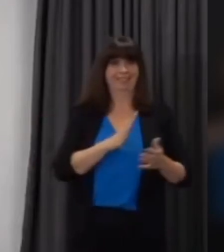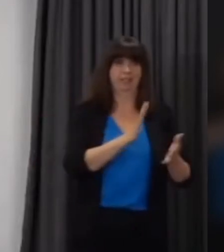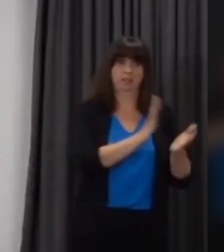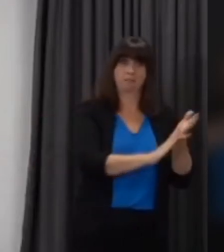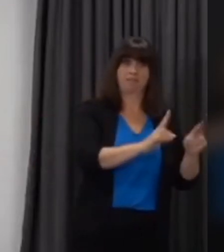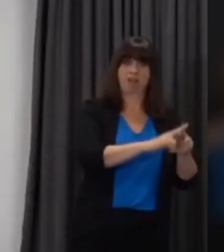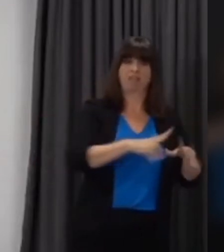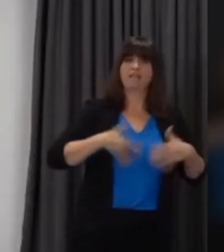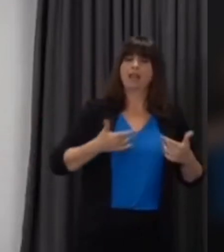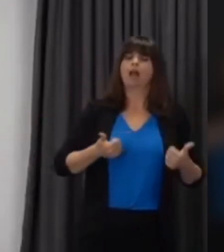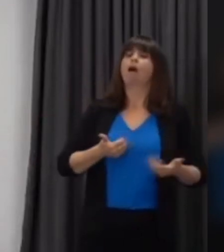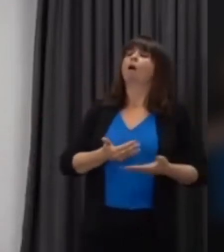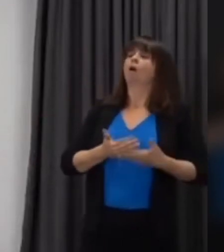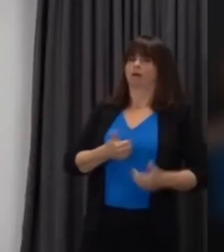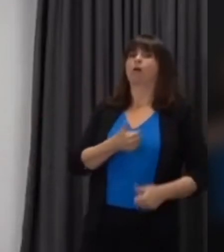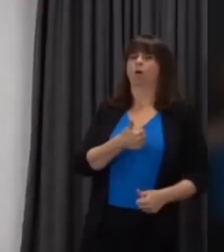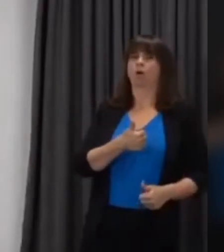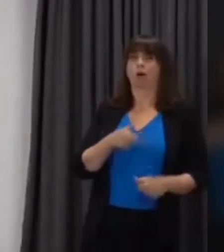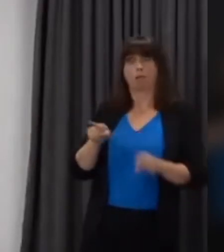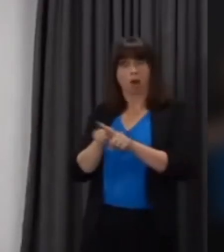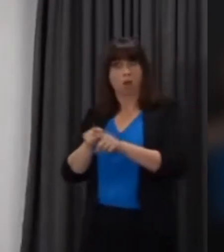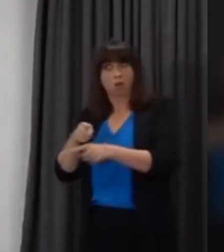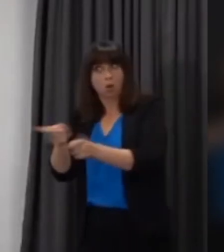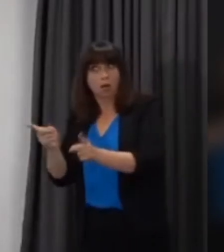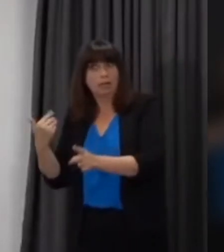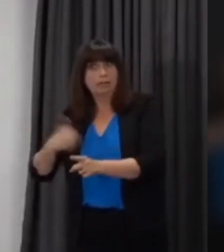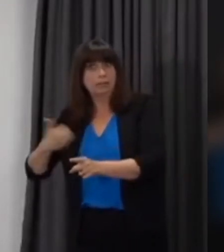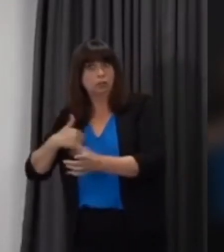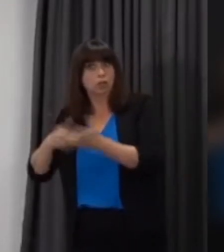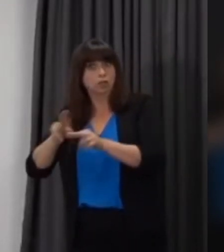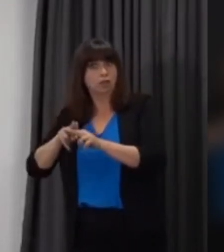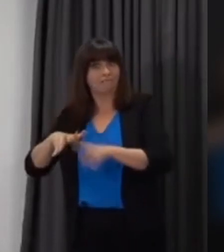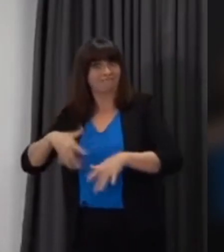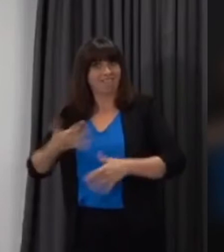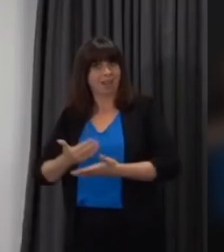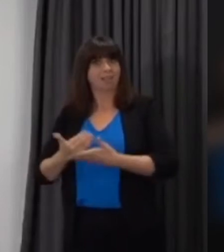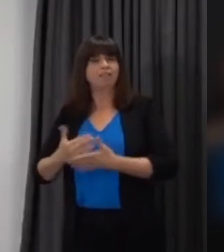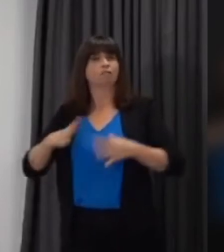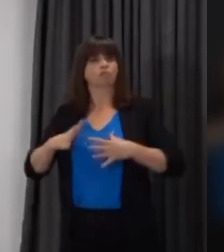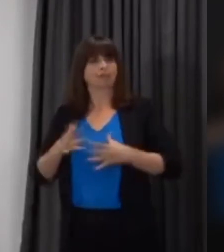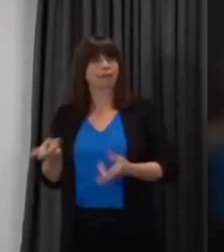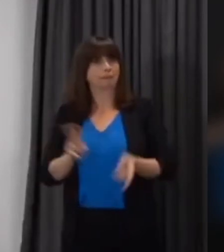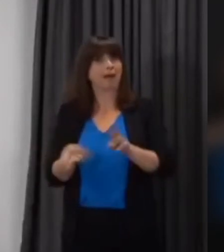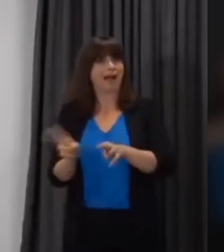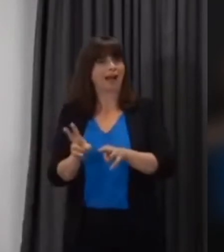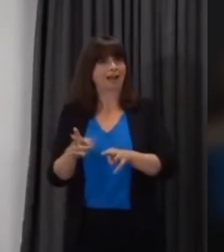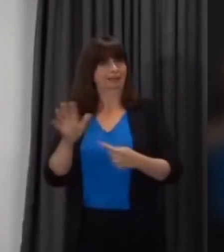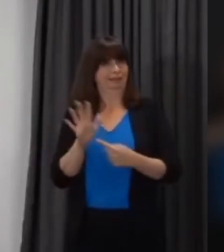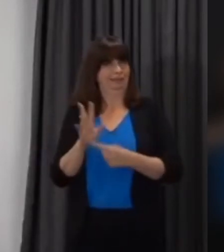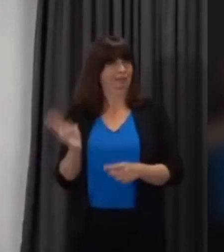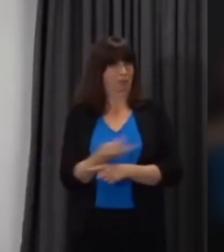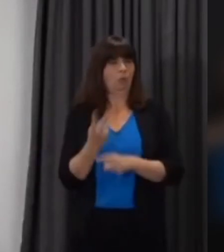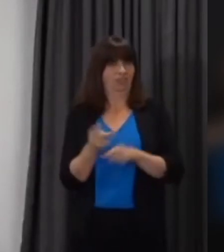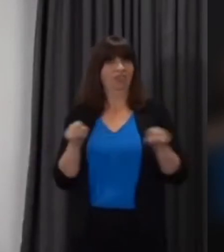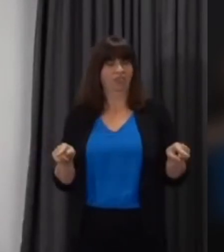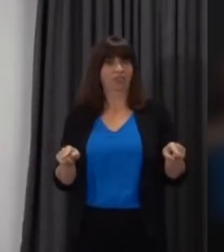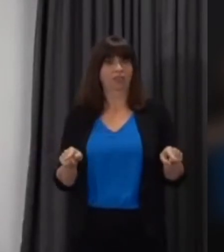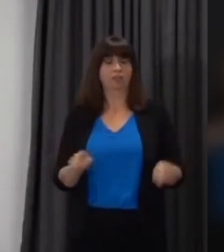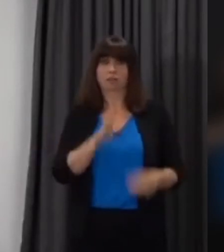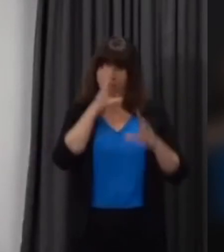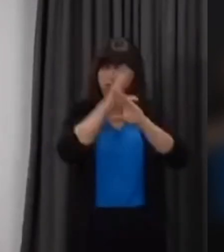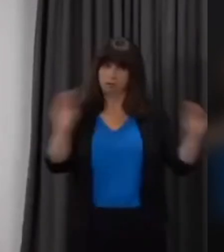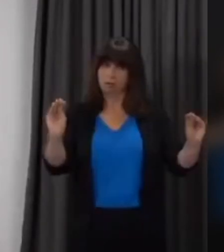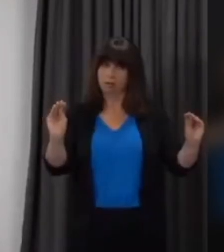but also confidence about the workforce that it is safe to go back Adrian as I said on Friday I will not